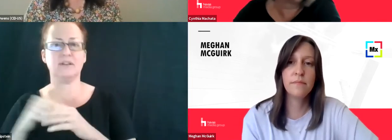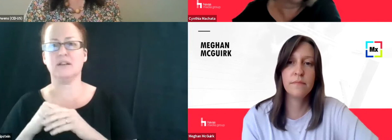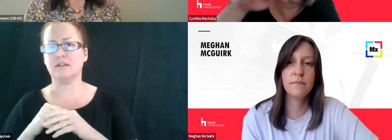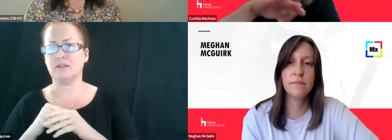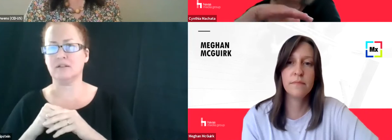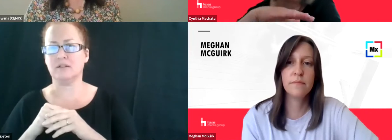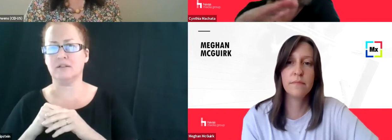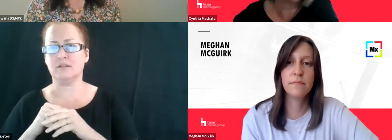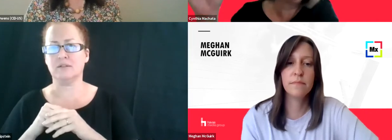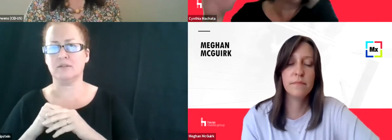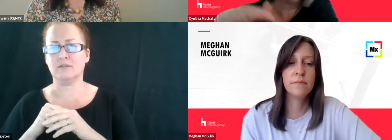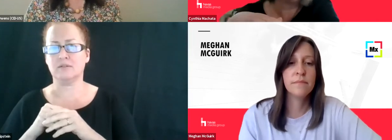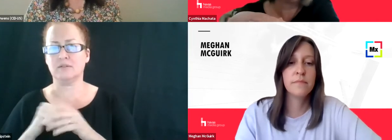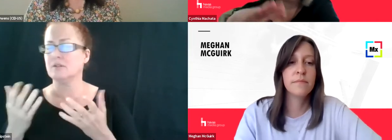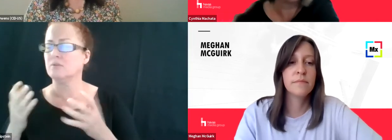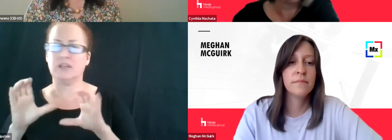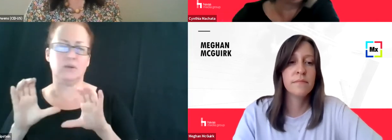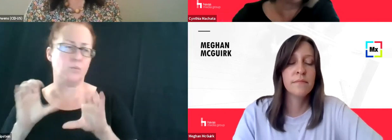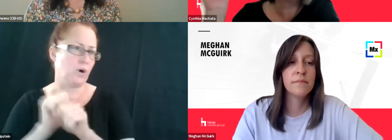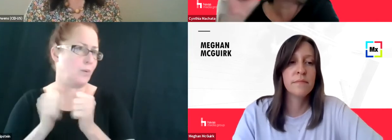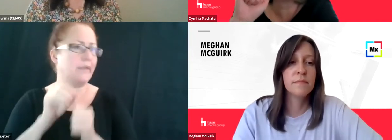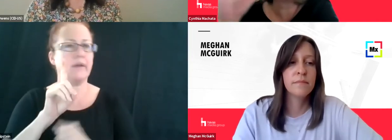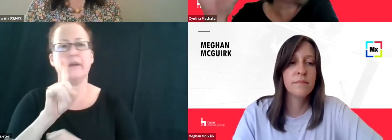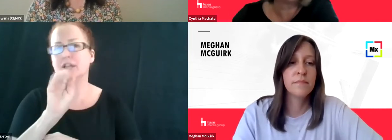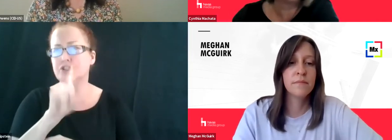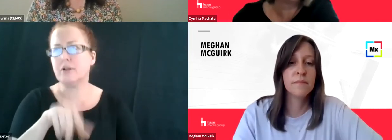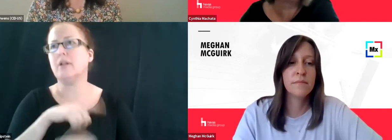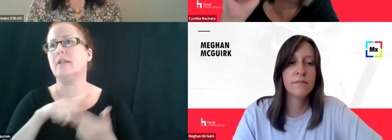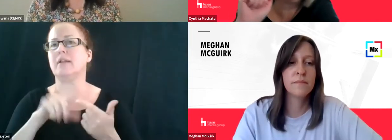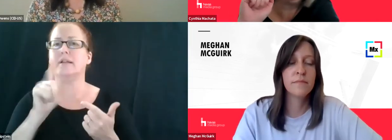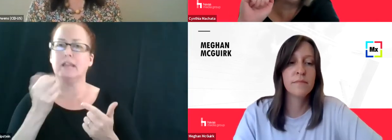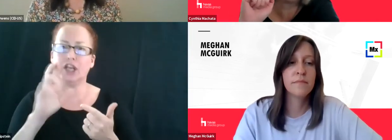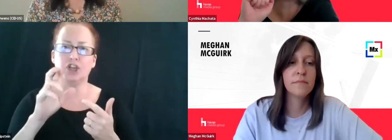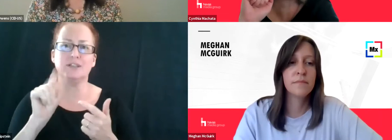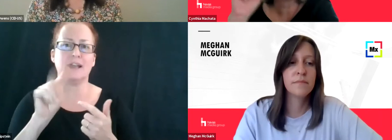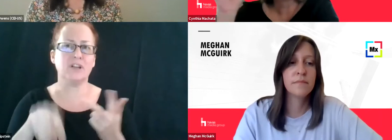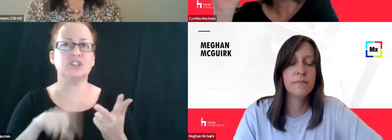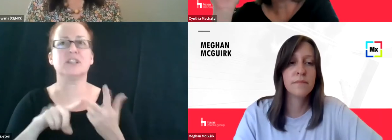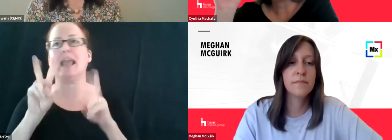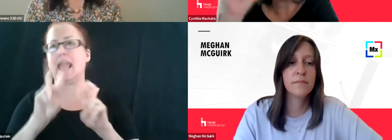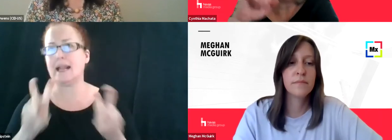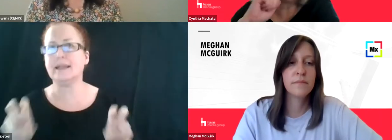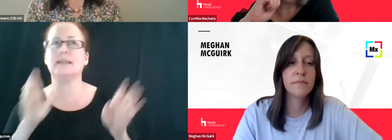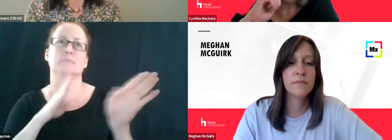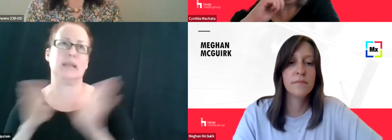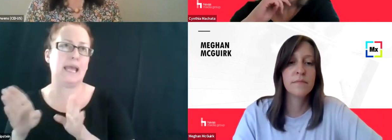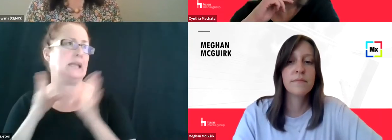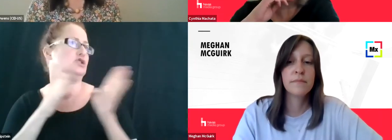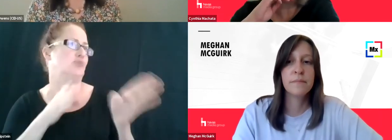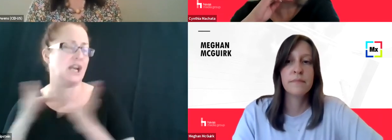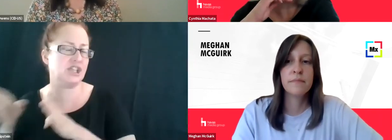across whether it's digital or it's linear television or it's analytics, it's planning, it's strategy